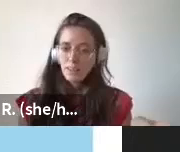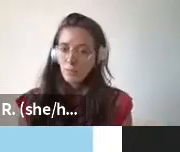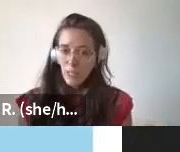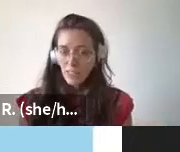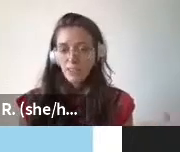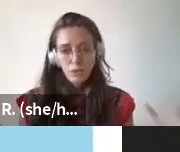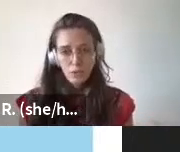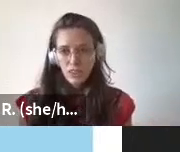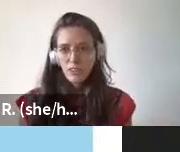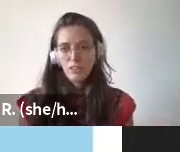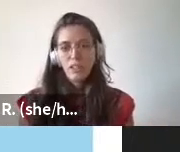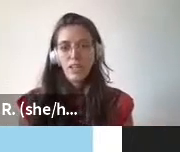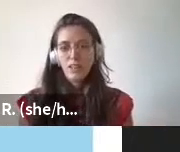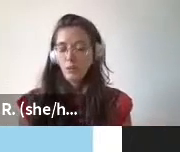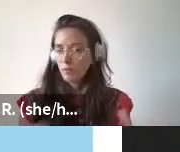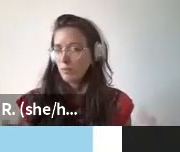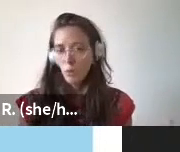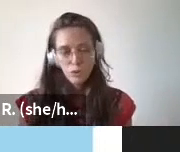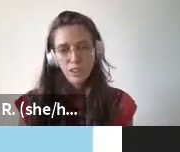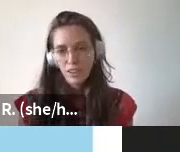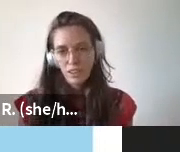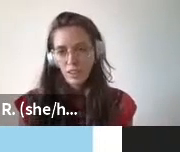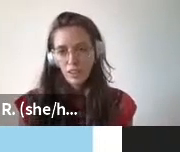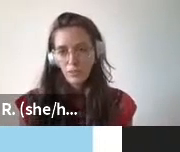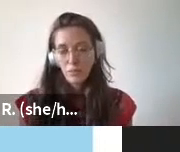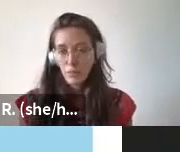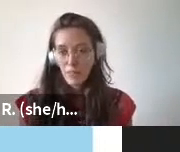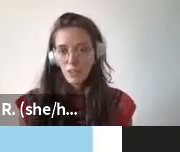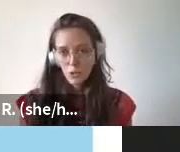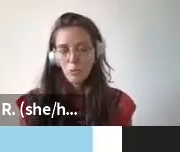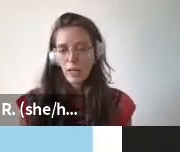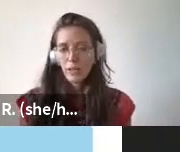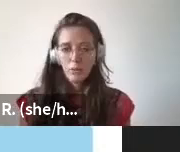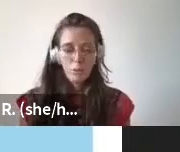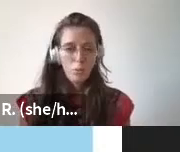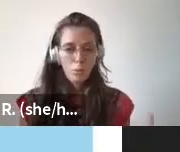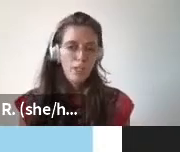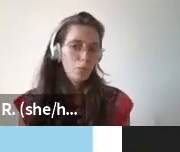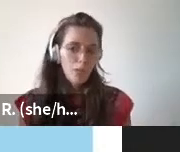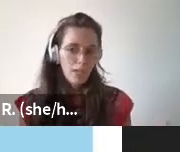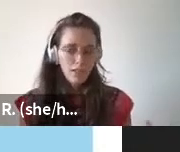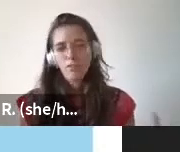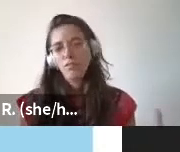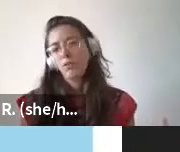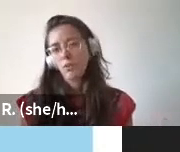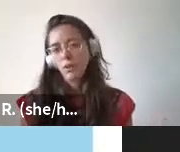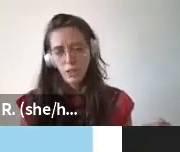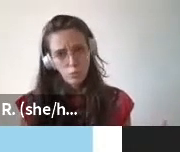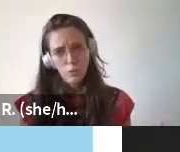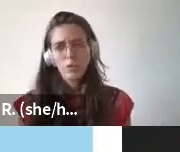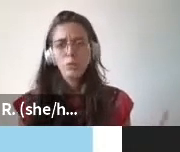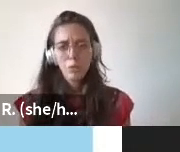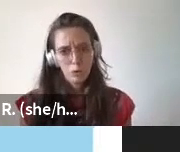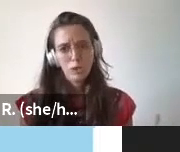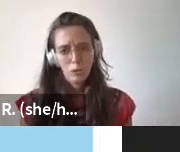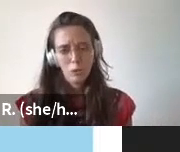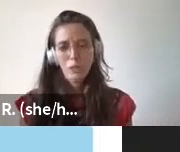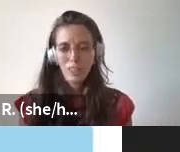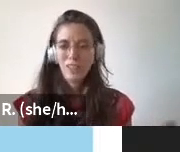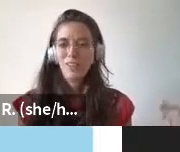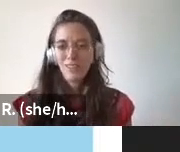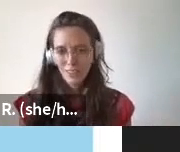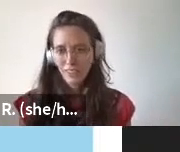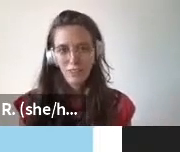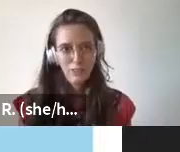and is made conceived and mostly uh managed by white men and women